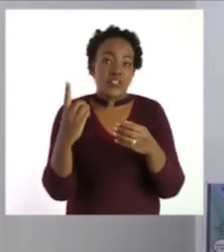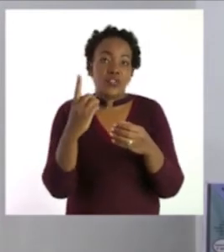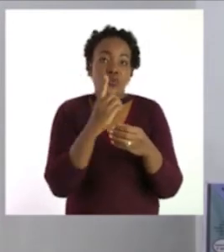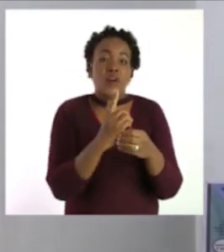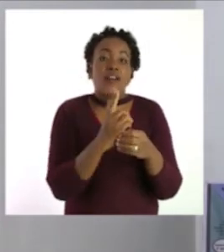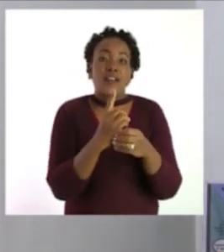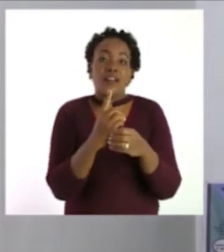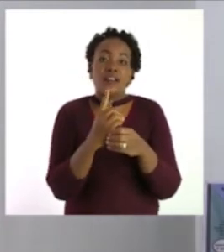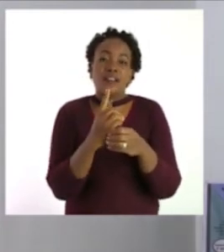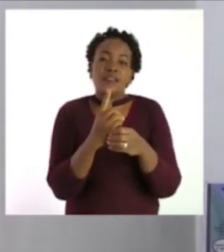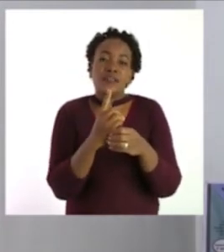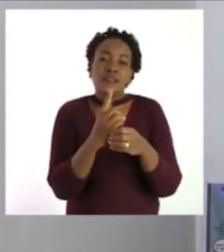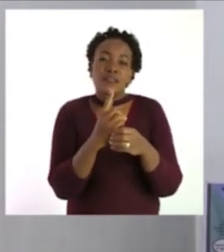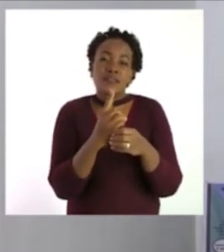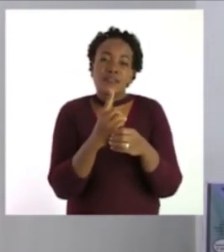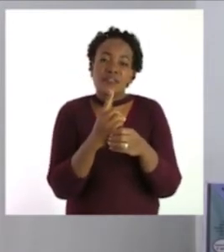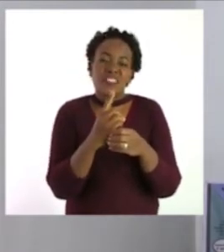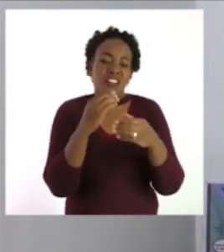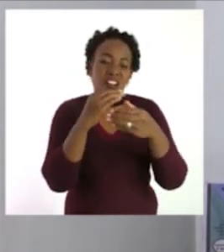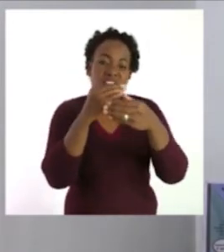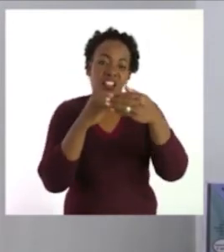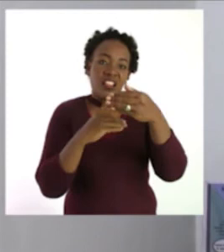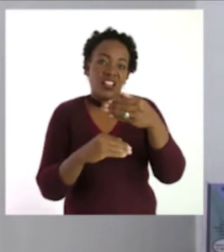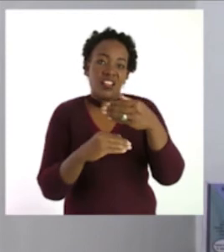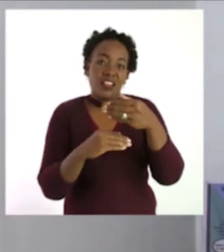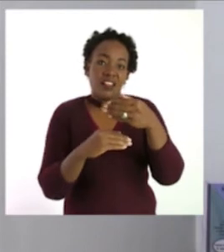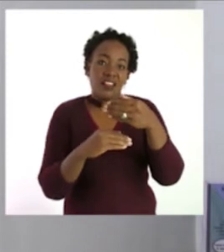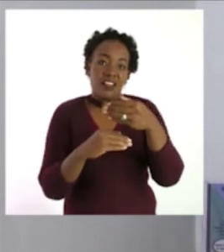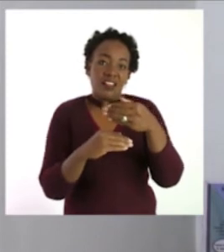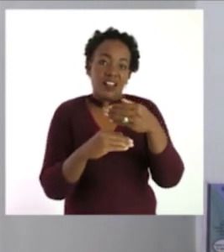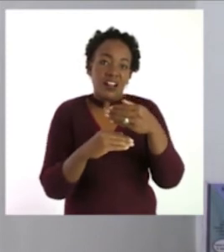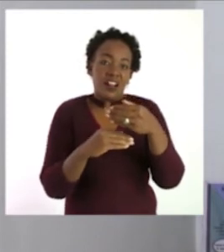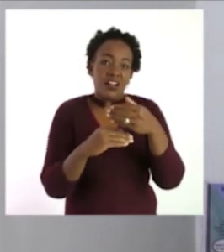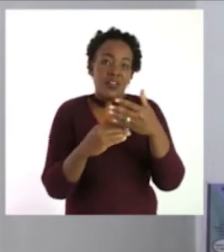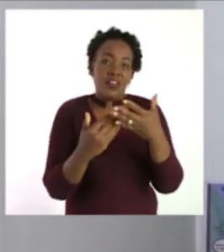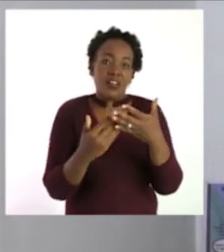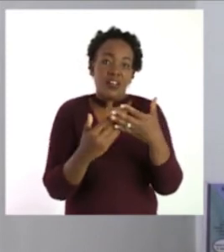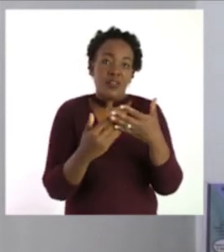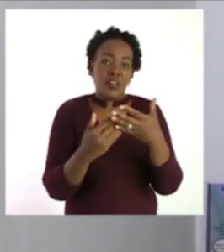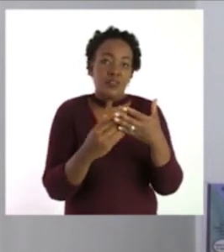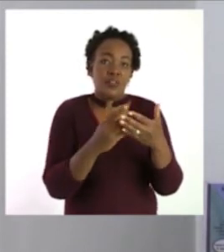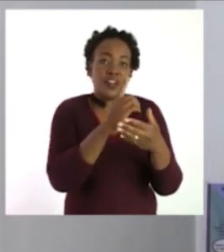We come to the next stage, where we now want to find the 10.